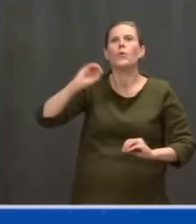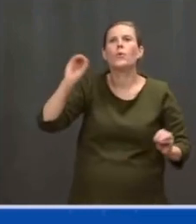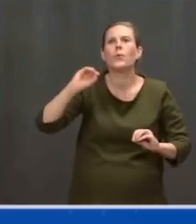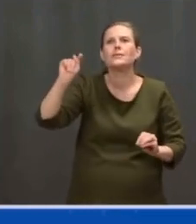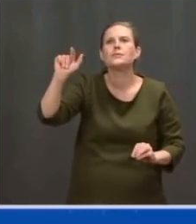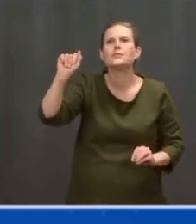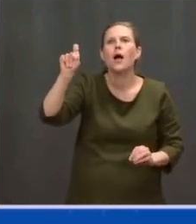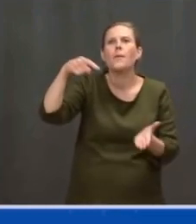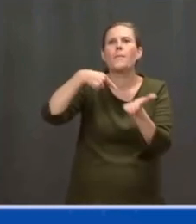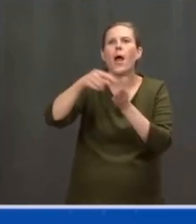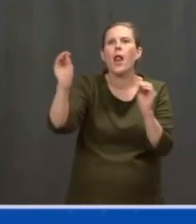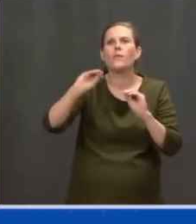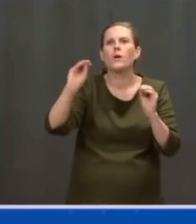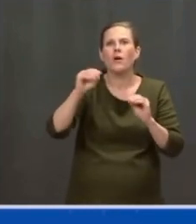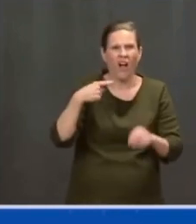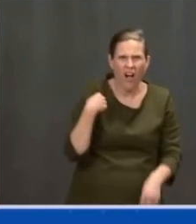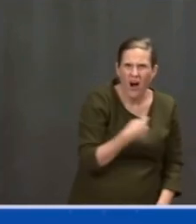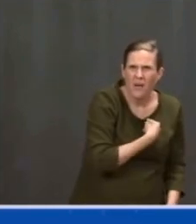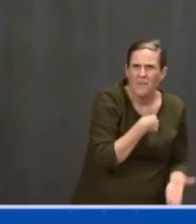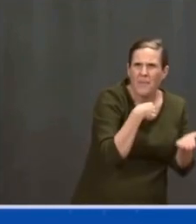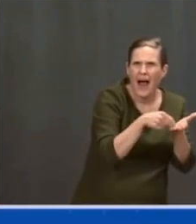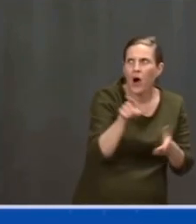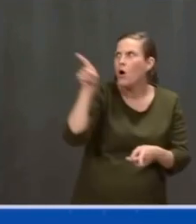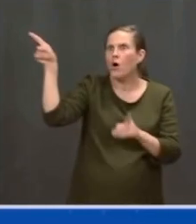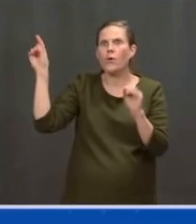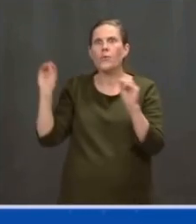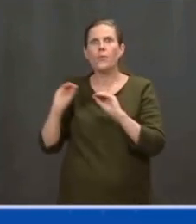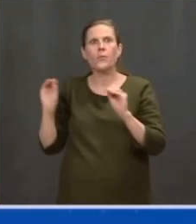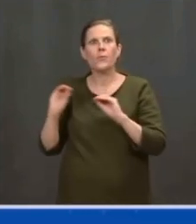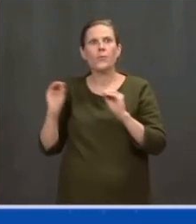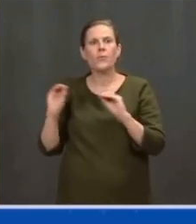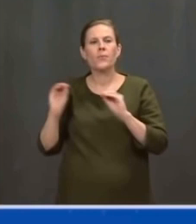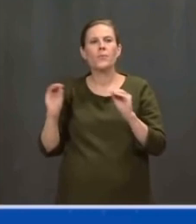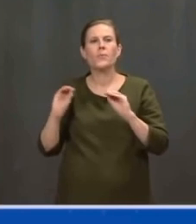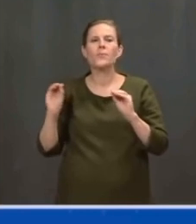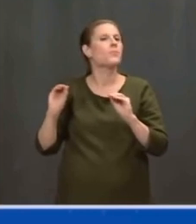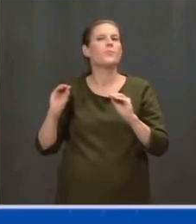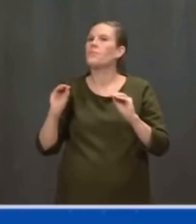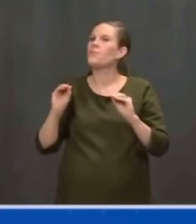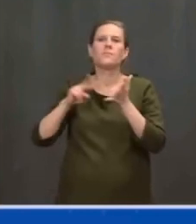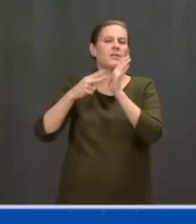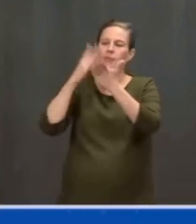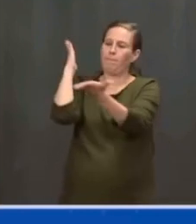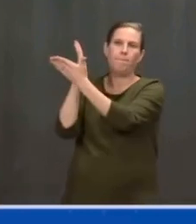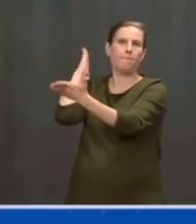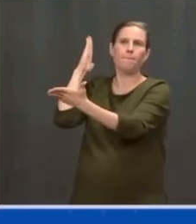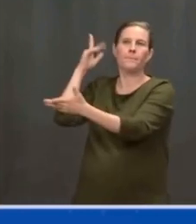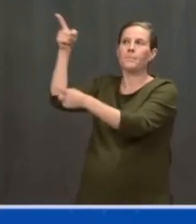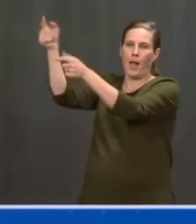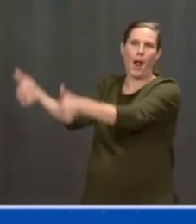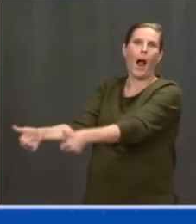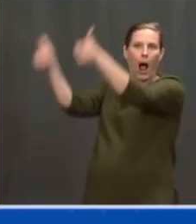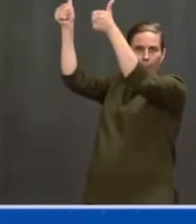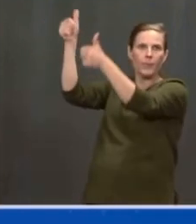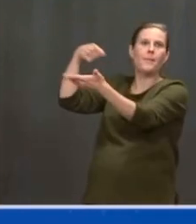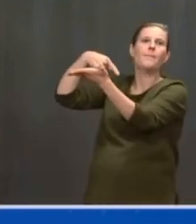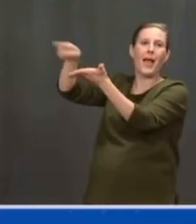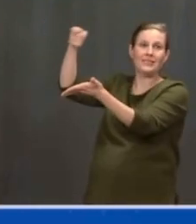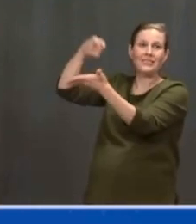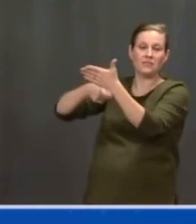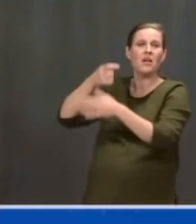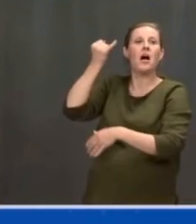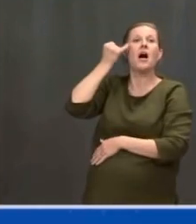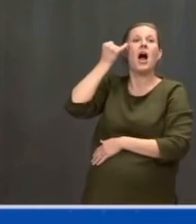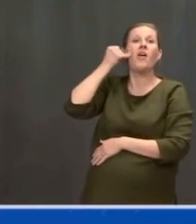We're going to raise the corporate tax. It was 35 percent, which was too high. We all agreed five years